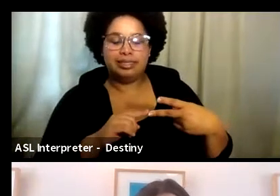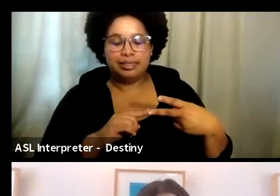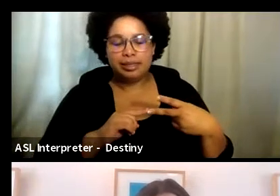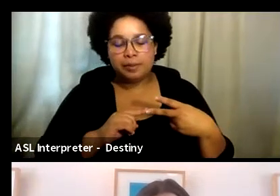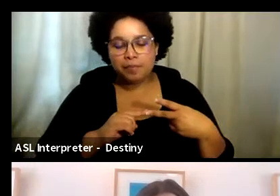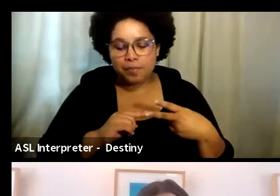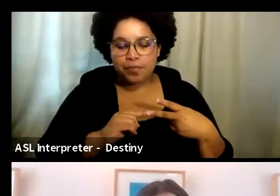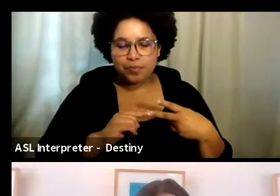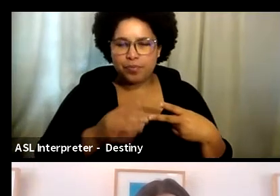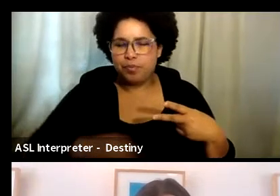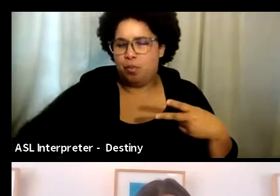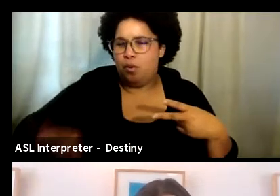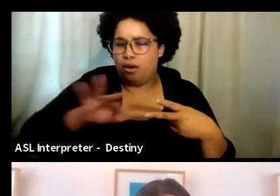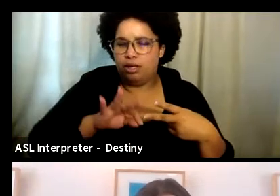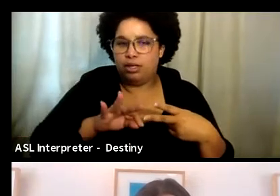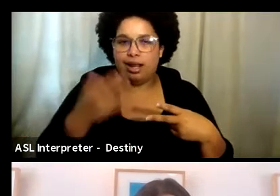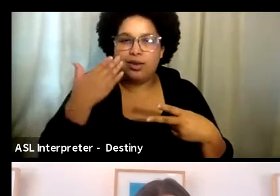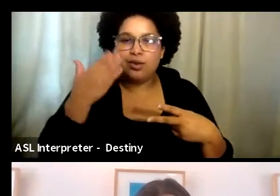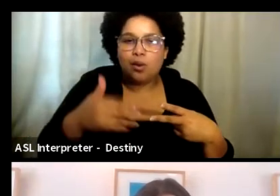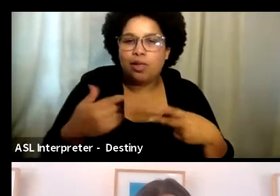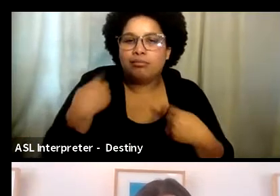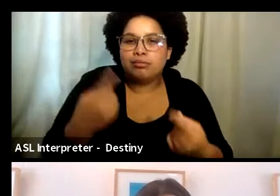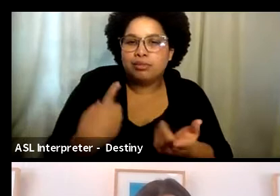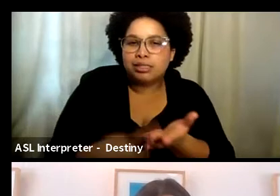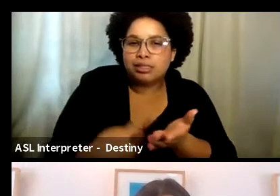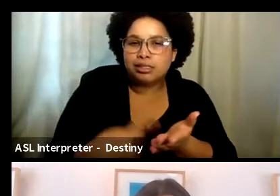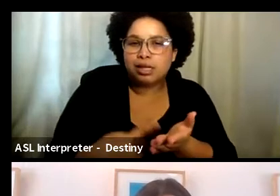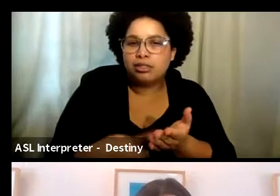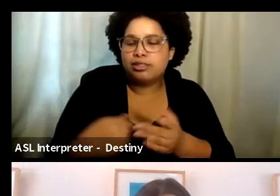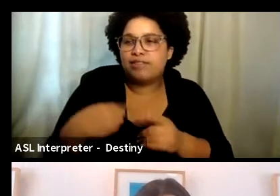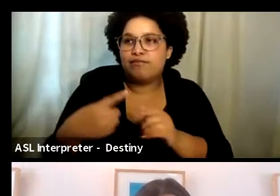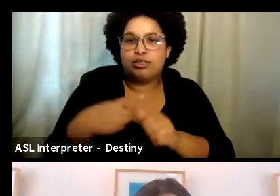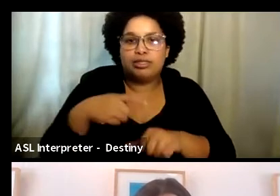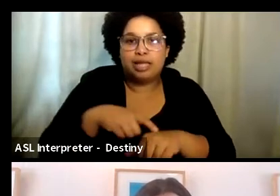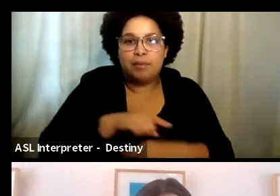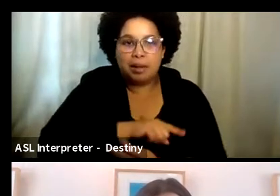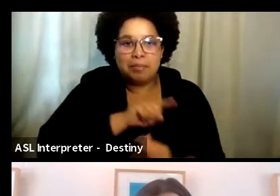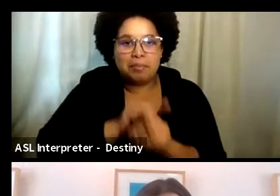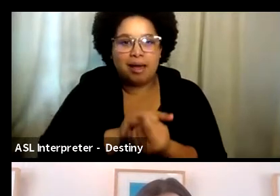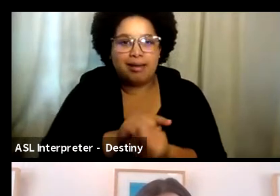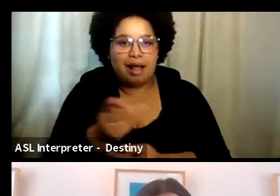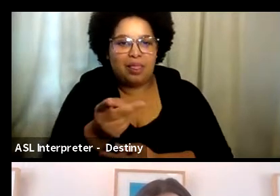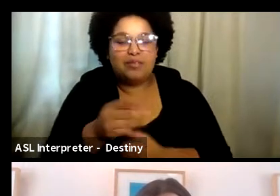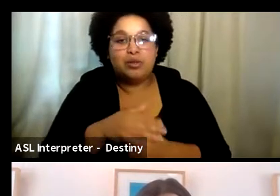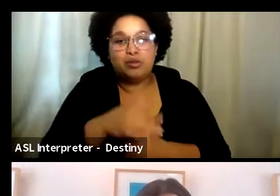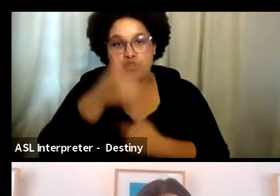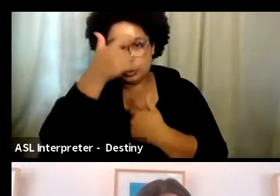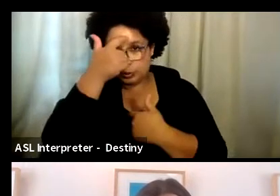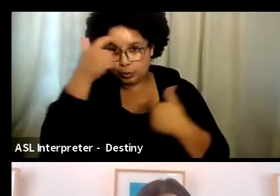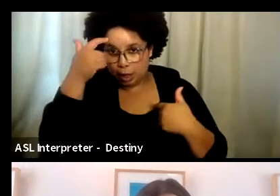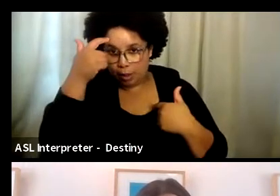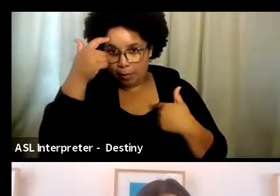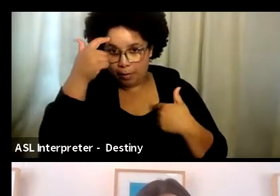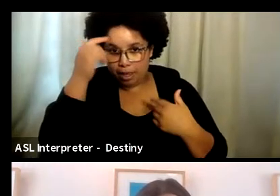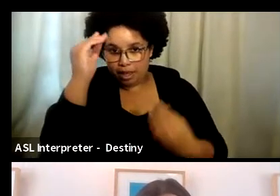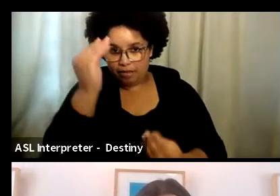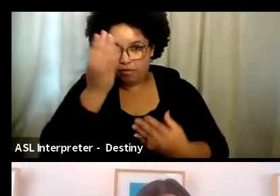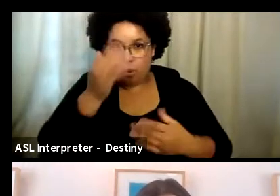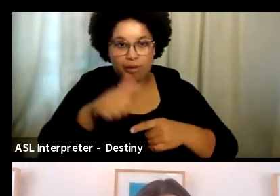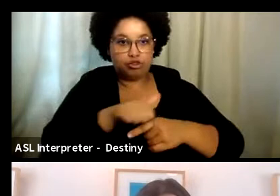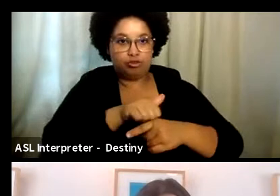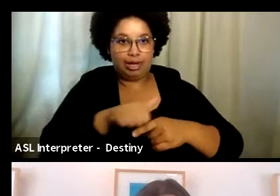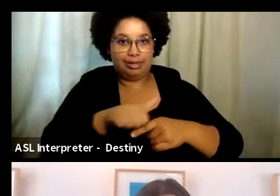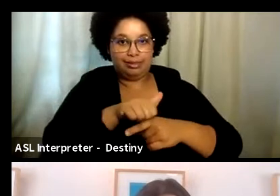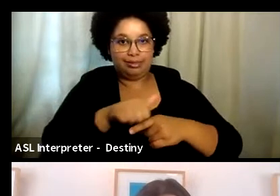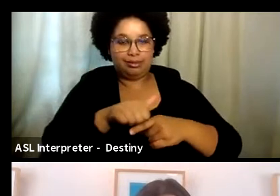uh, and I know that this has been a conversation from the very first moment that I met either one of you is the trauma informed training and all of that.